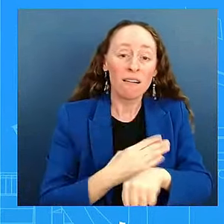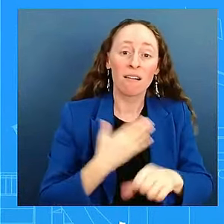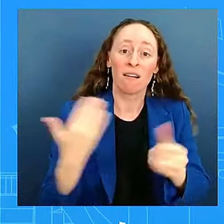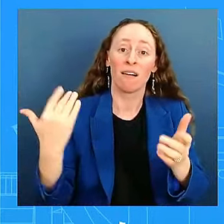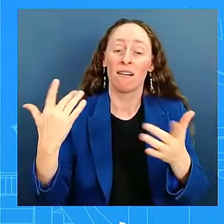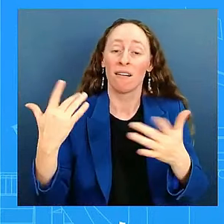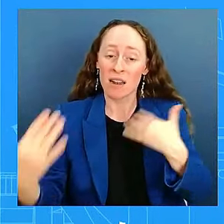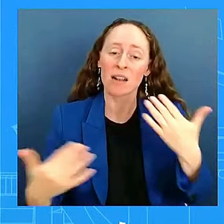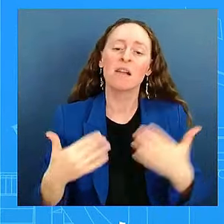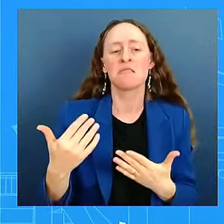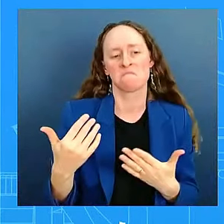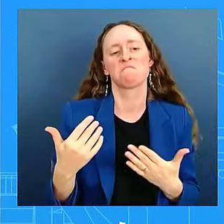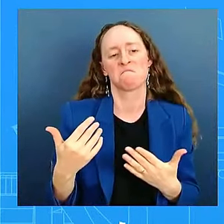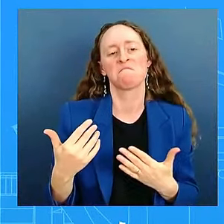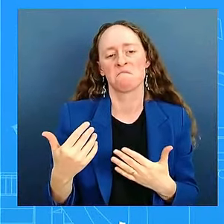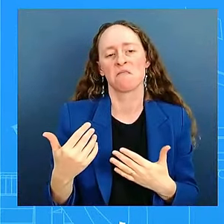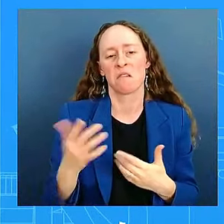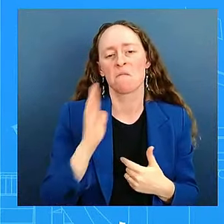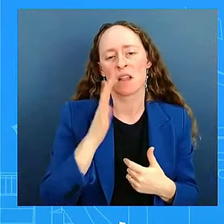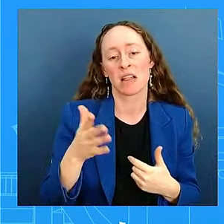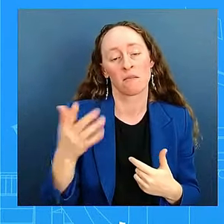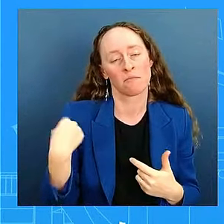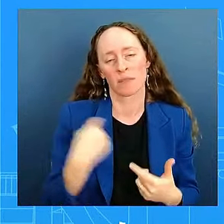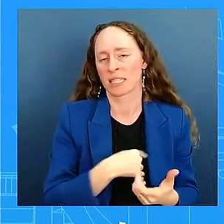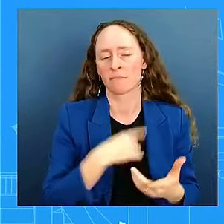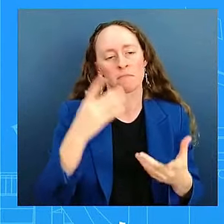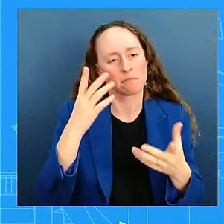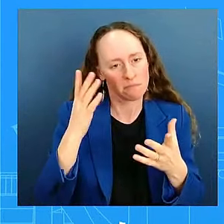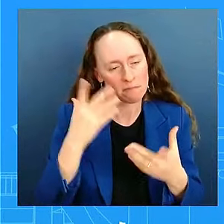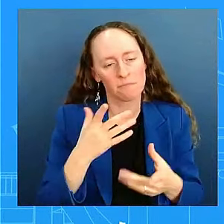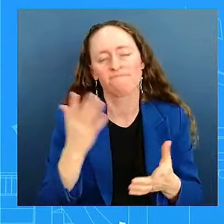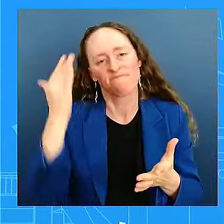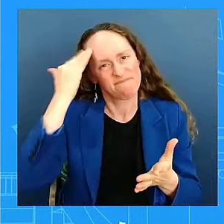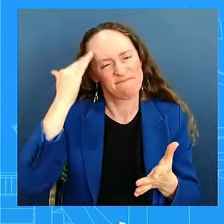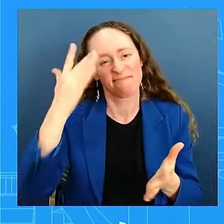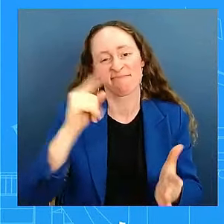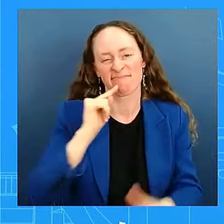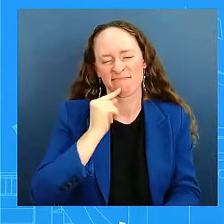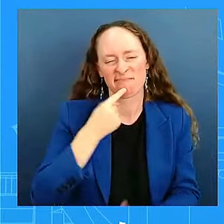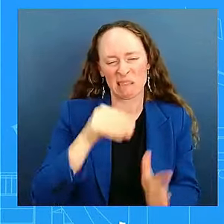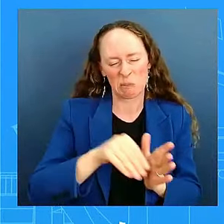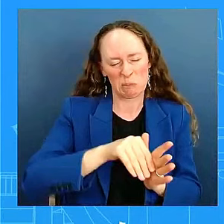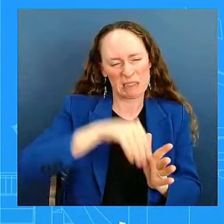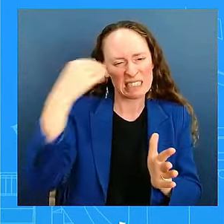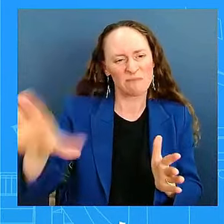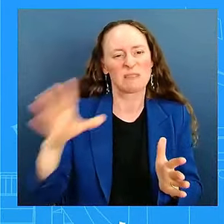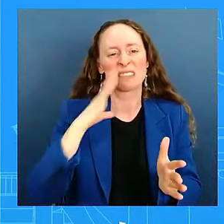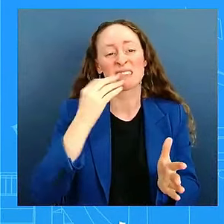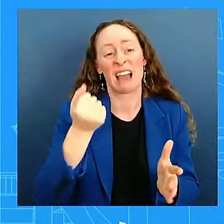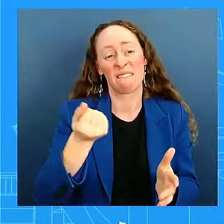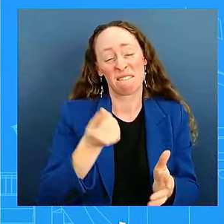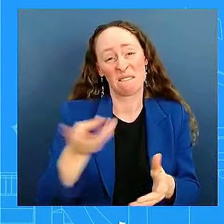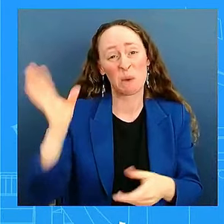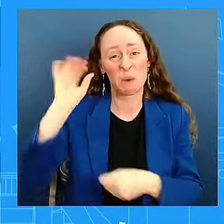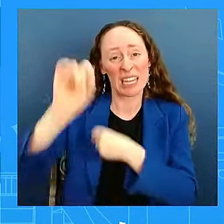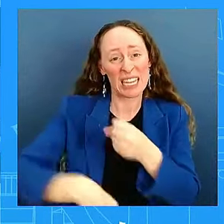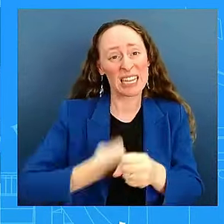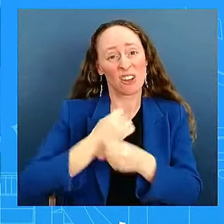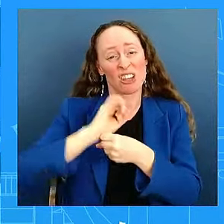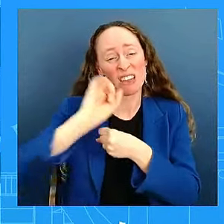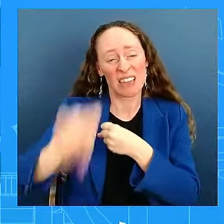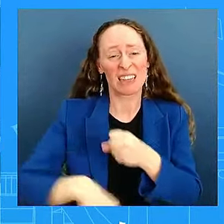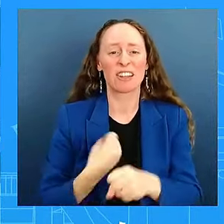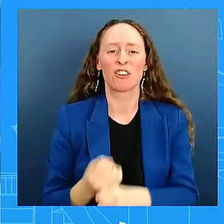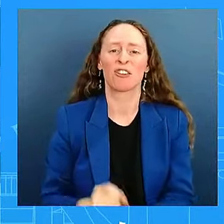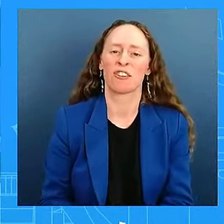costly, and it's going to be a multi-year enterprise. Thank you, Karine. Thank you, Mr. Secretary. Two questions. First,